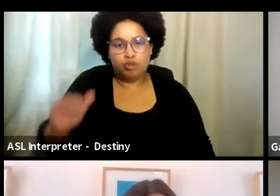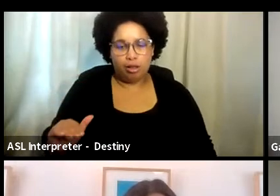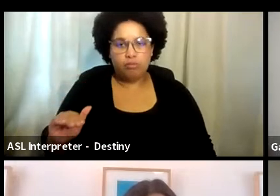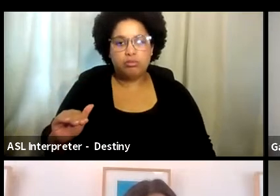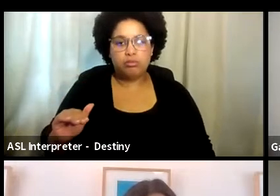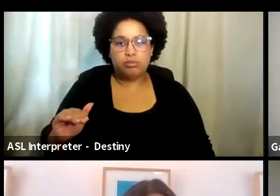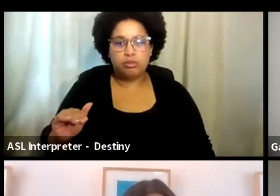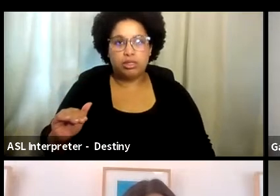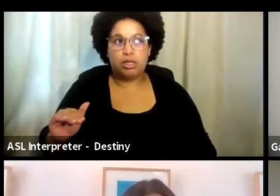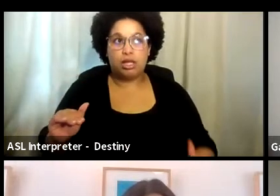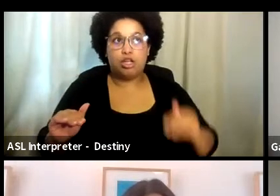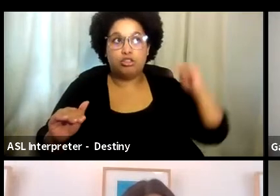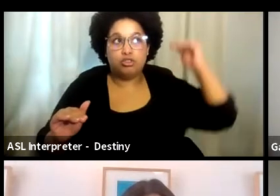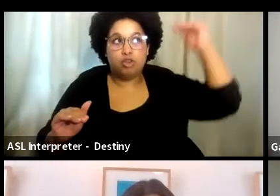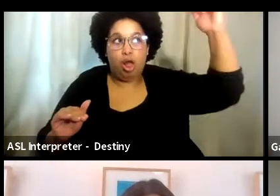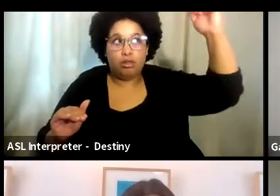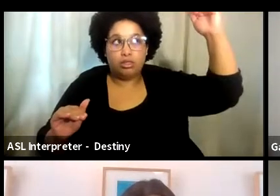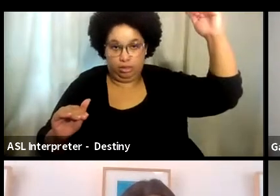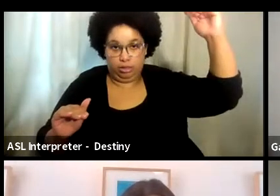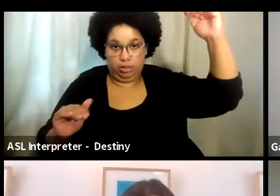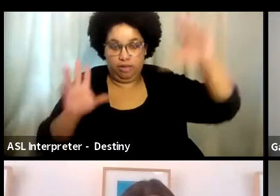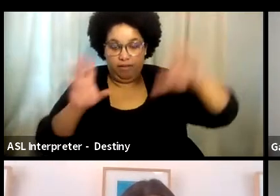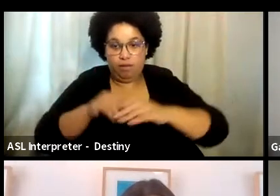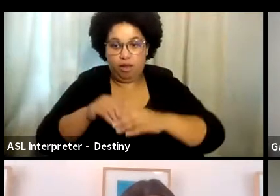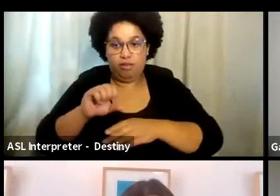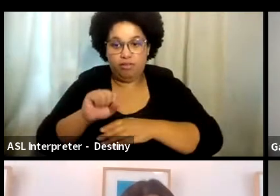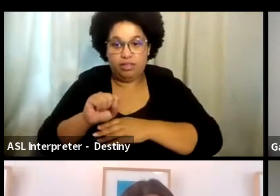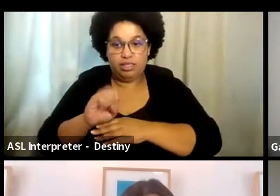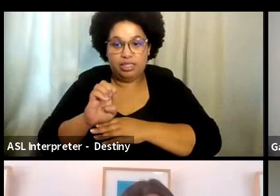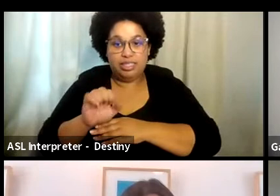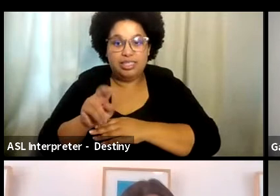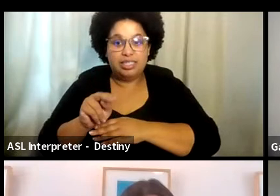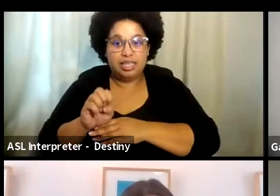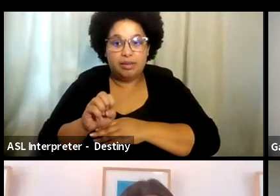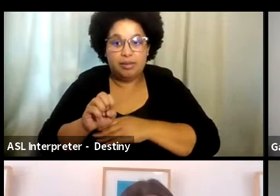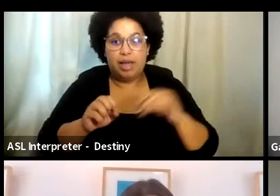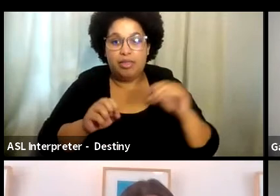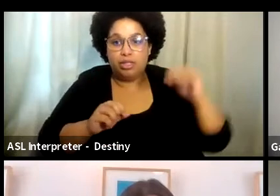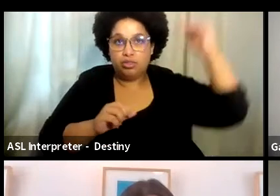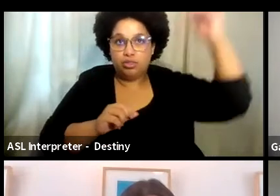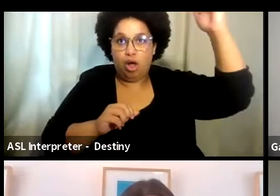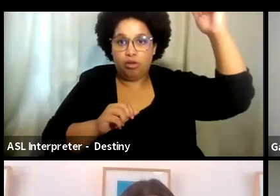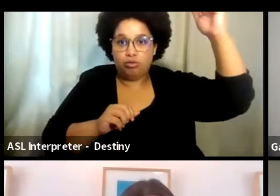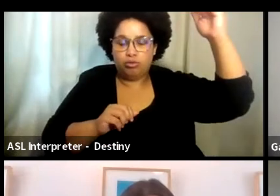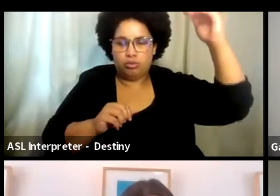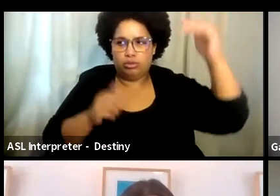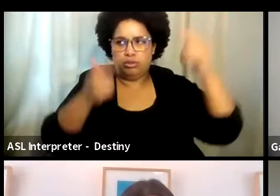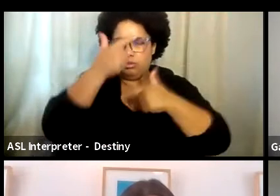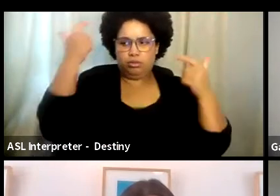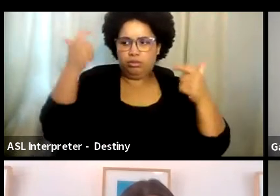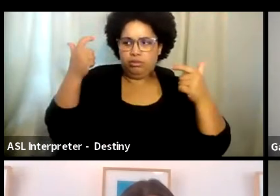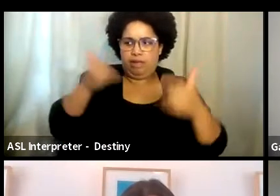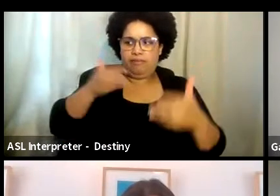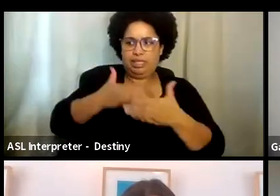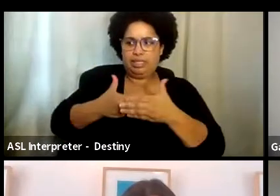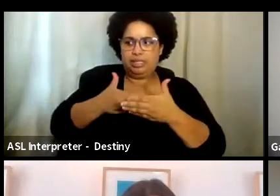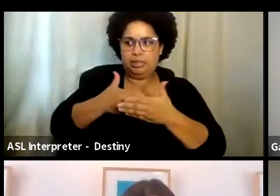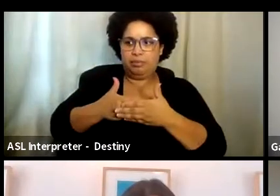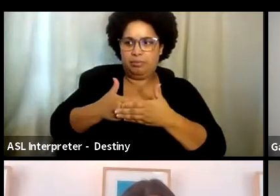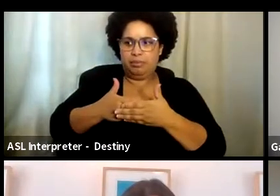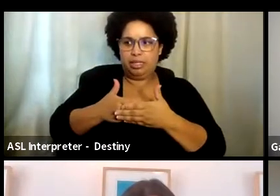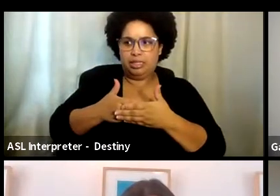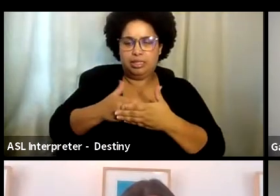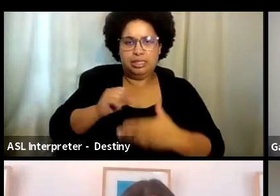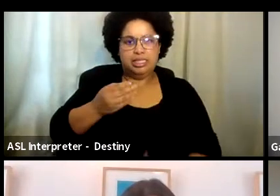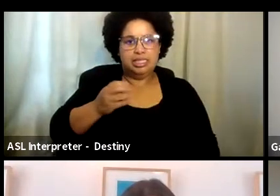an adult in a scene and the adult was traumatized by having to have any sort of intimate scene, uh,